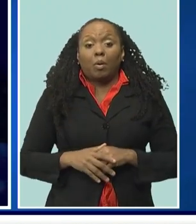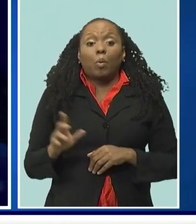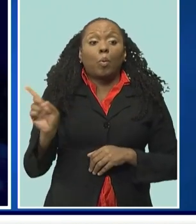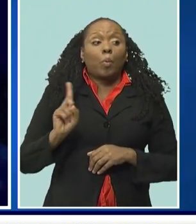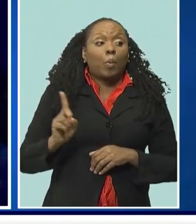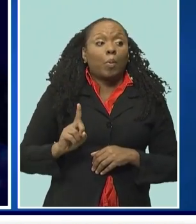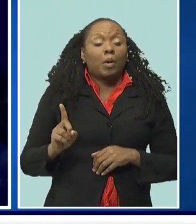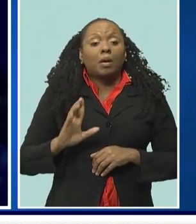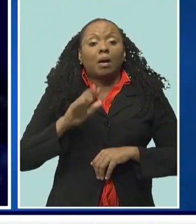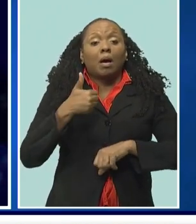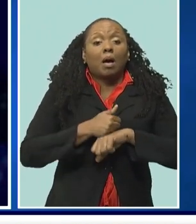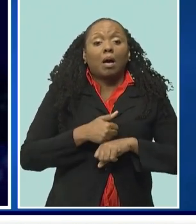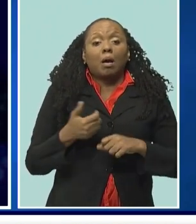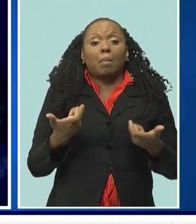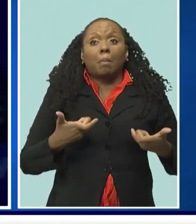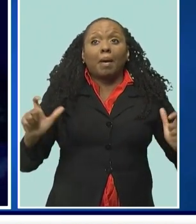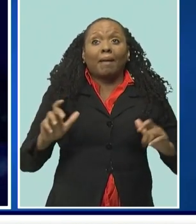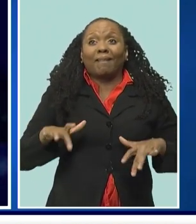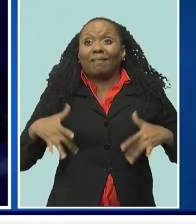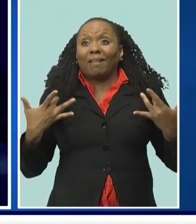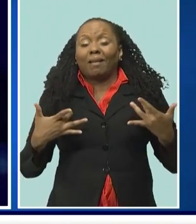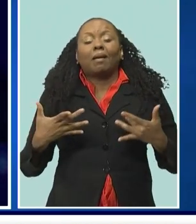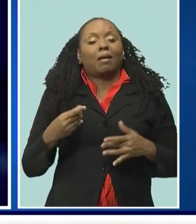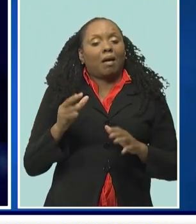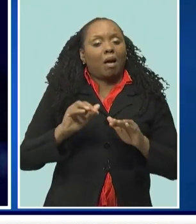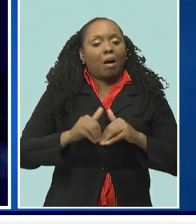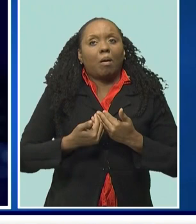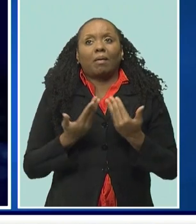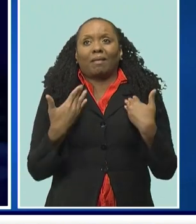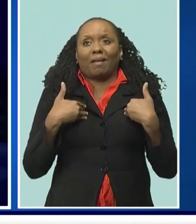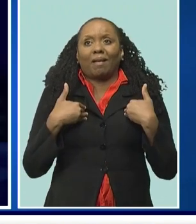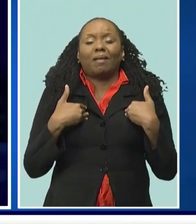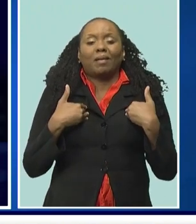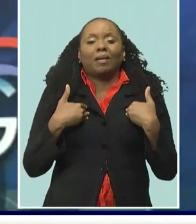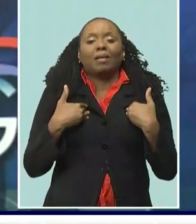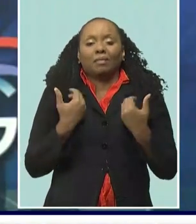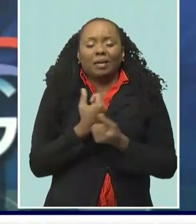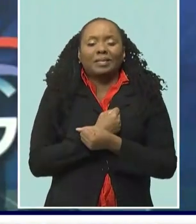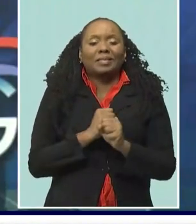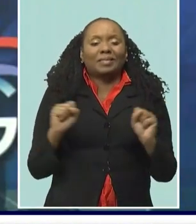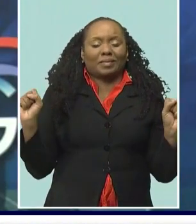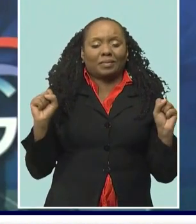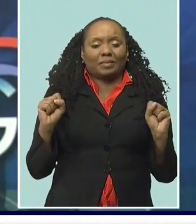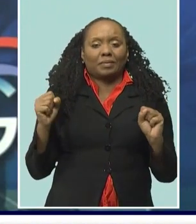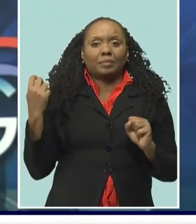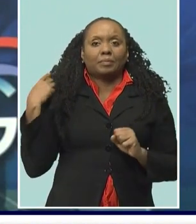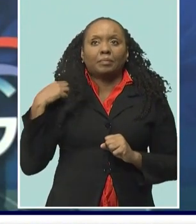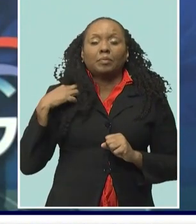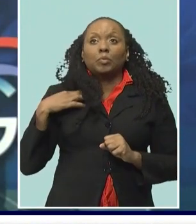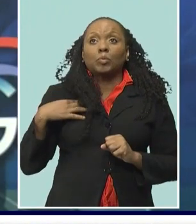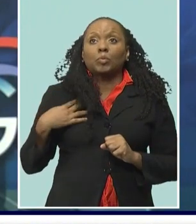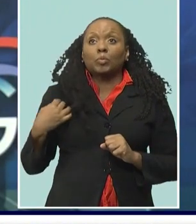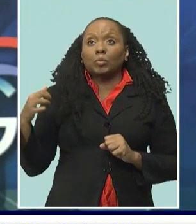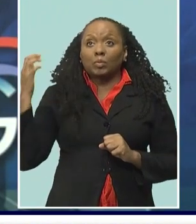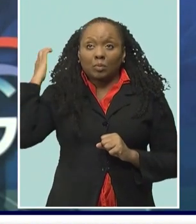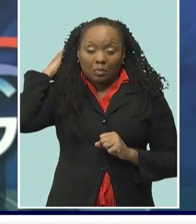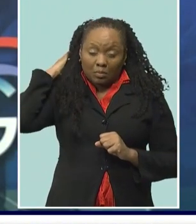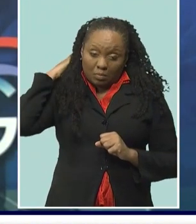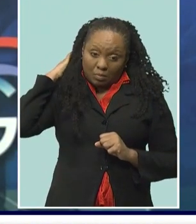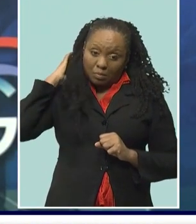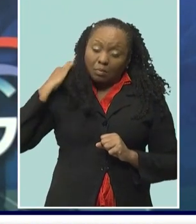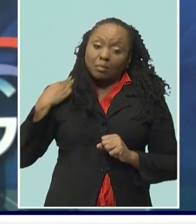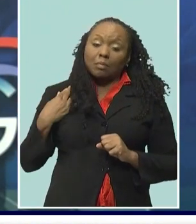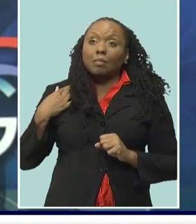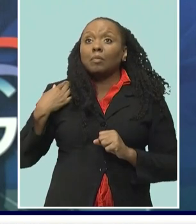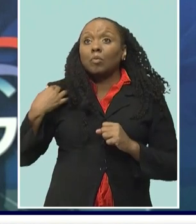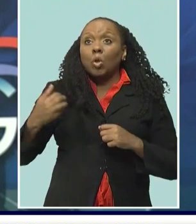get the security at the event appropriate so that patrons are safe at the event? In other festival news, some Bridgestone businesses